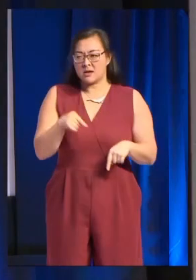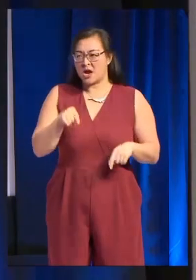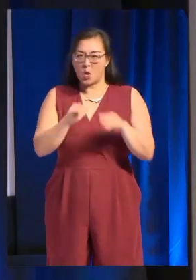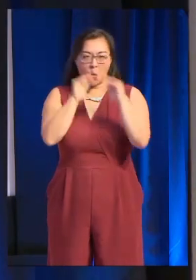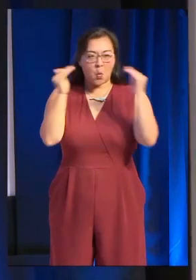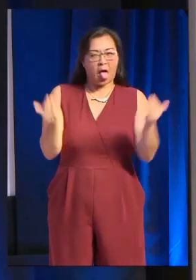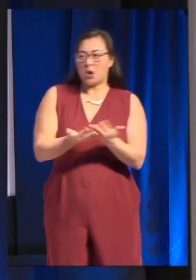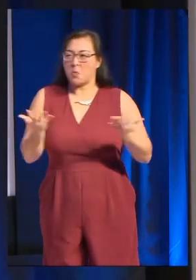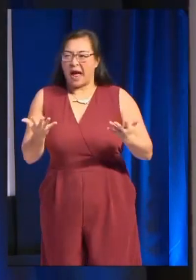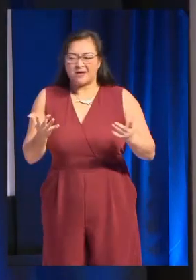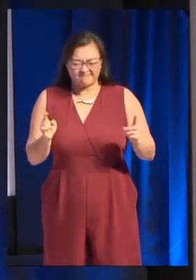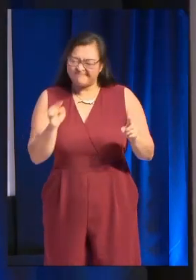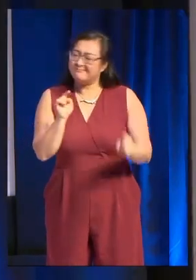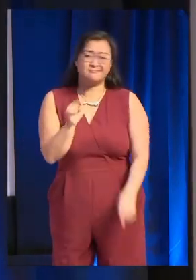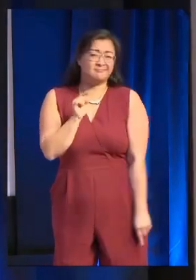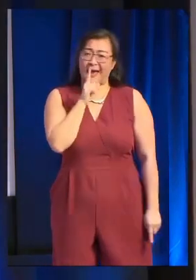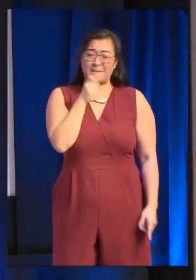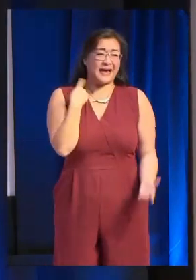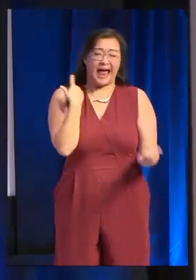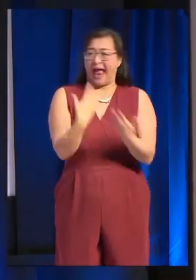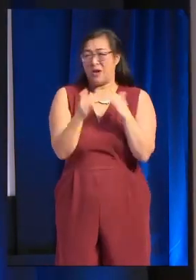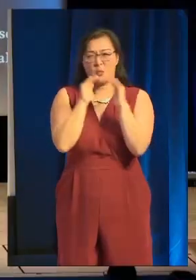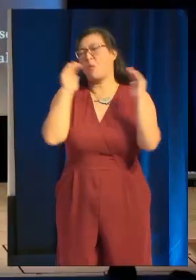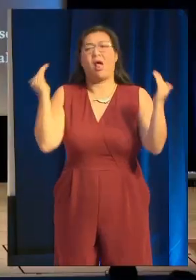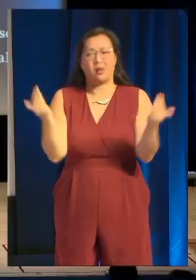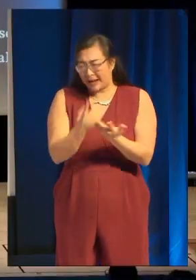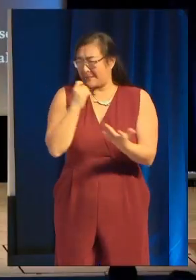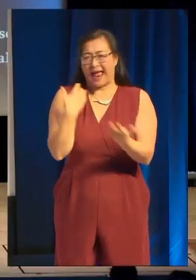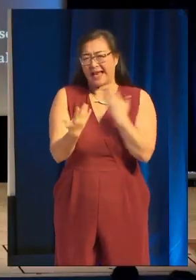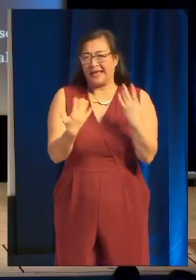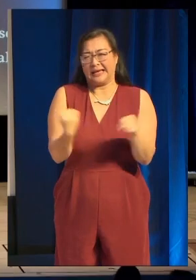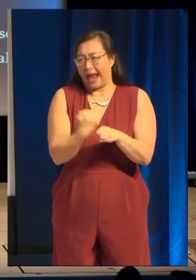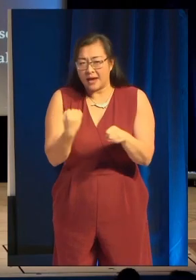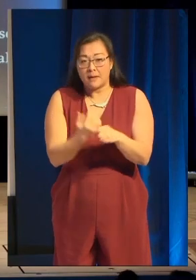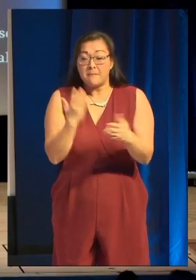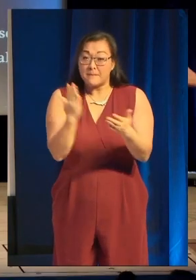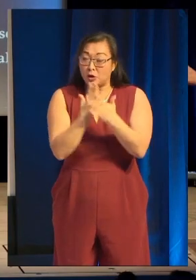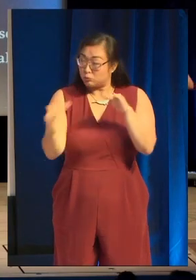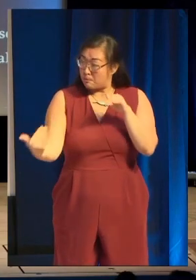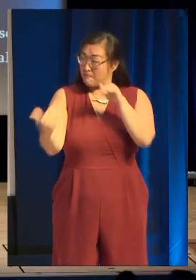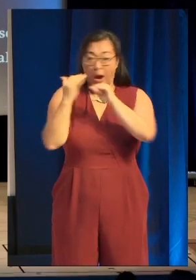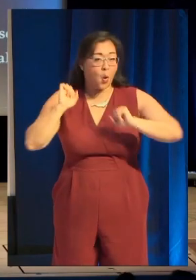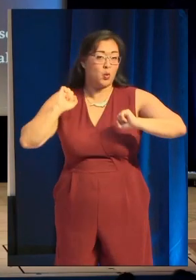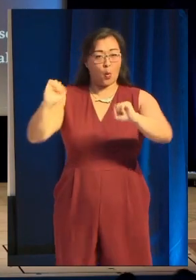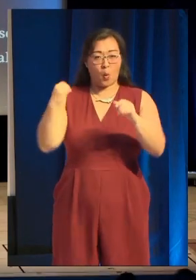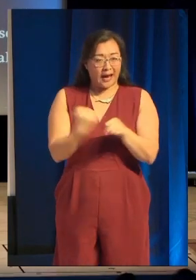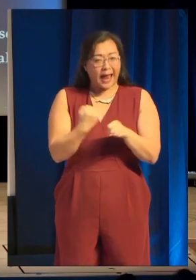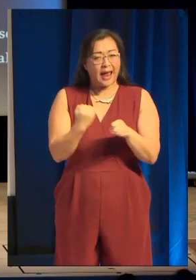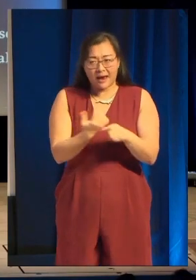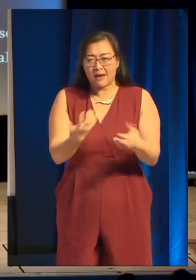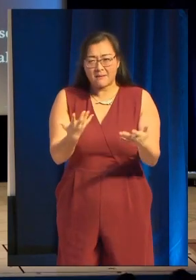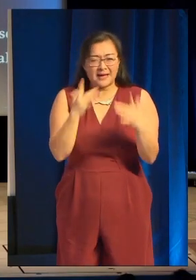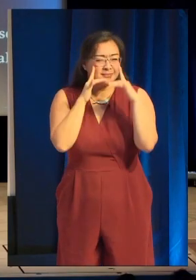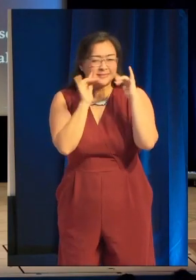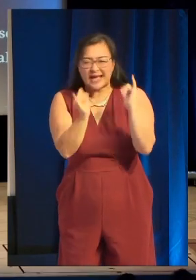page that could be about any game-y game. Make it specific to your game. Test all the words and take out